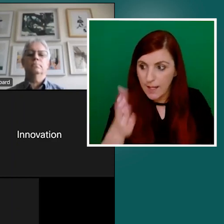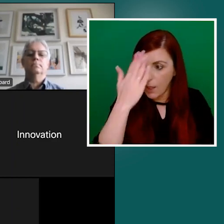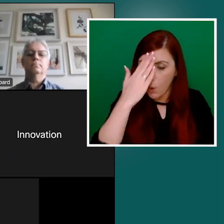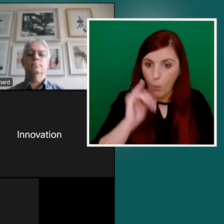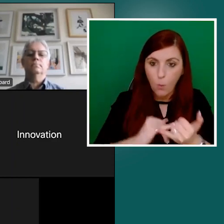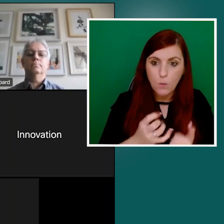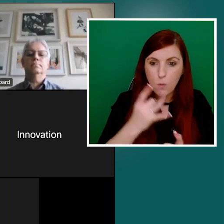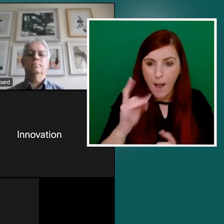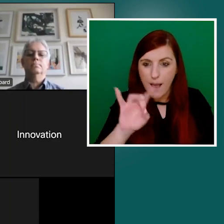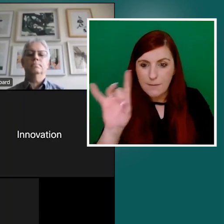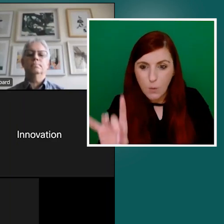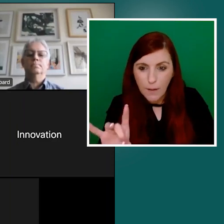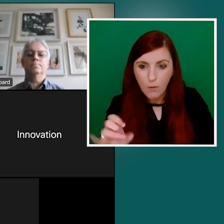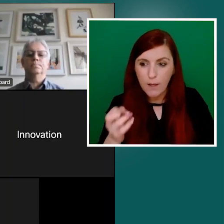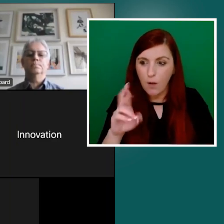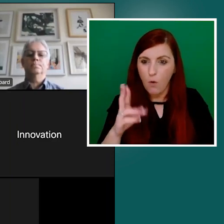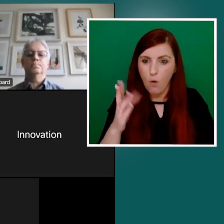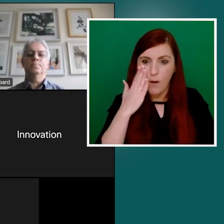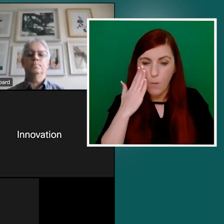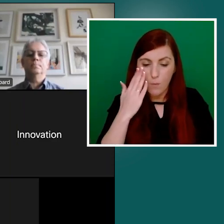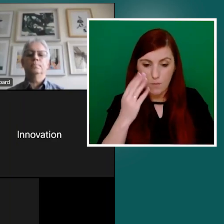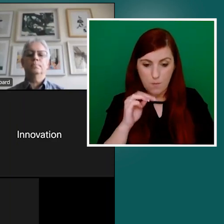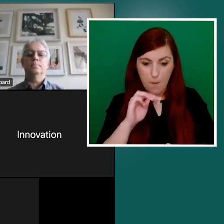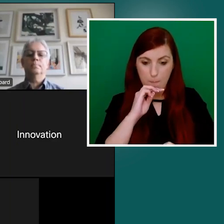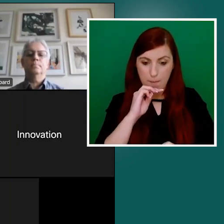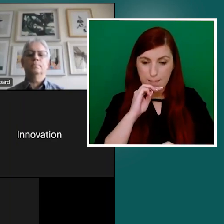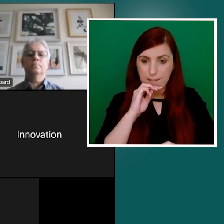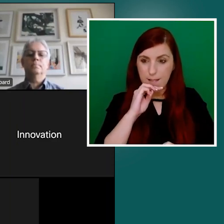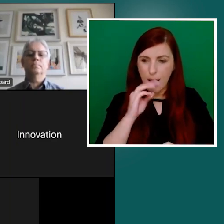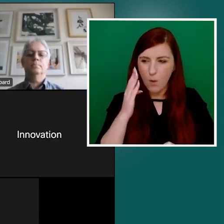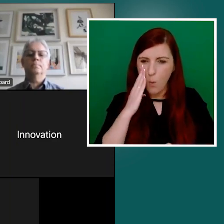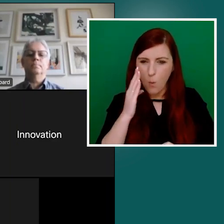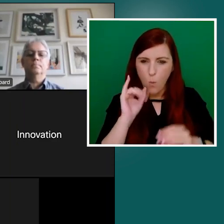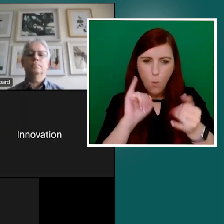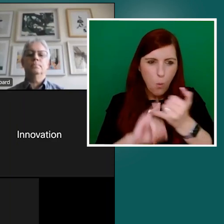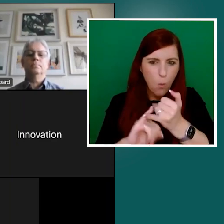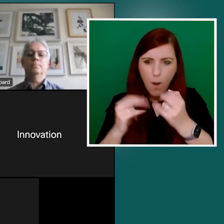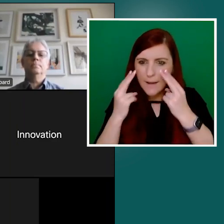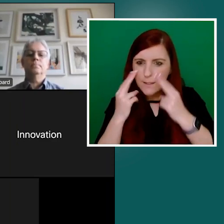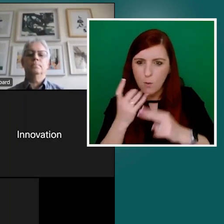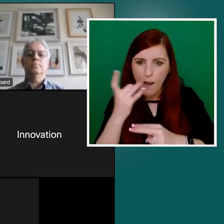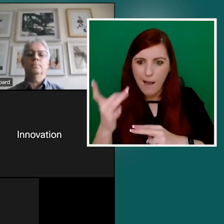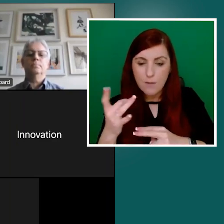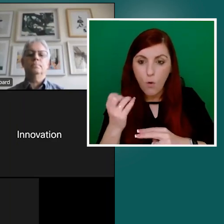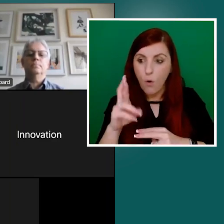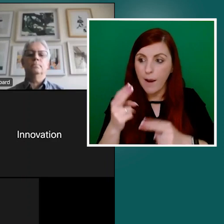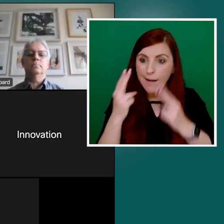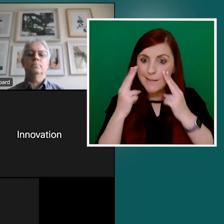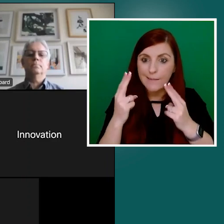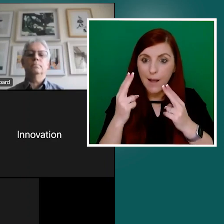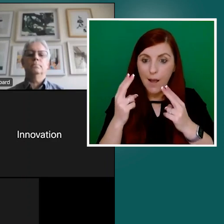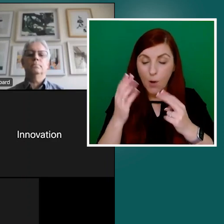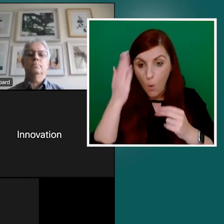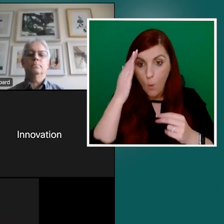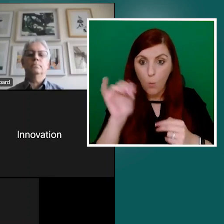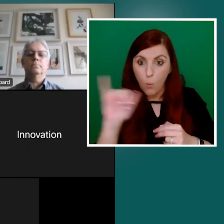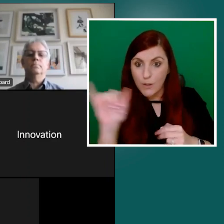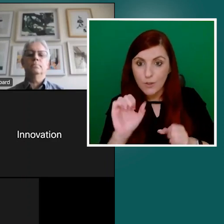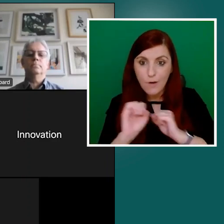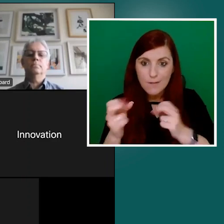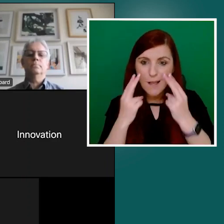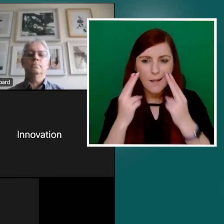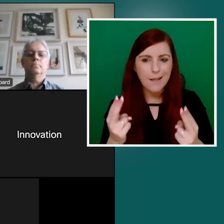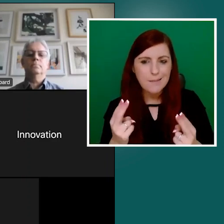organization providing the service to obtain the service that I specifically need. If the information supporting an application form